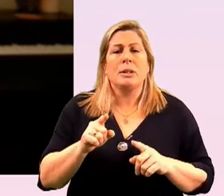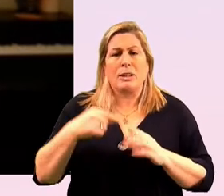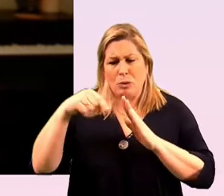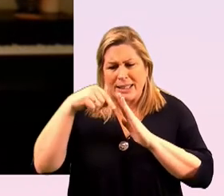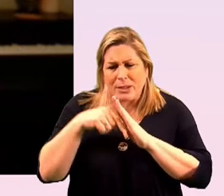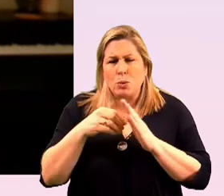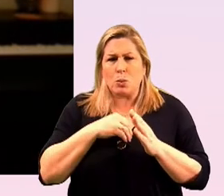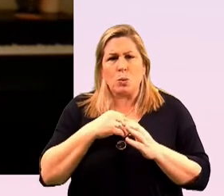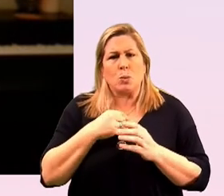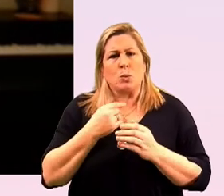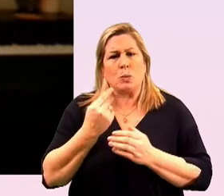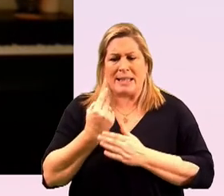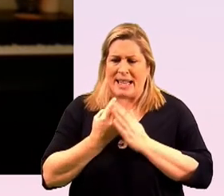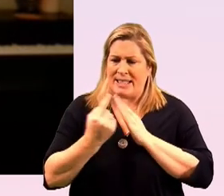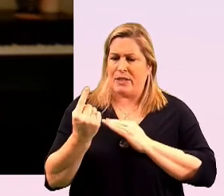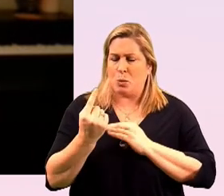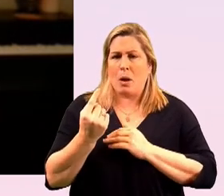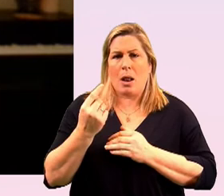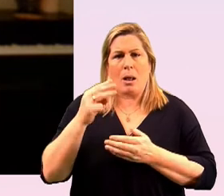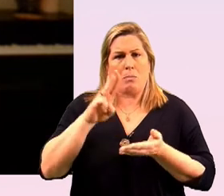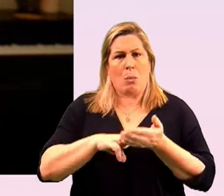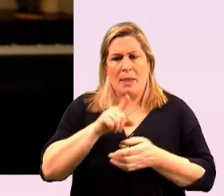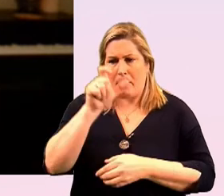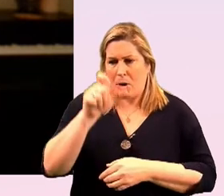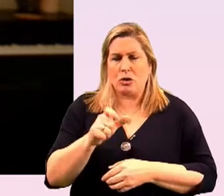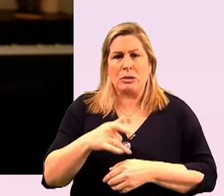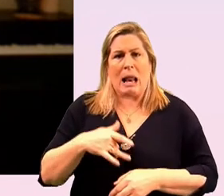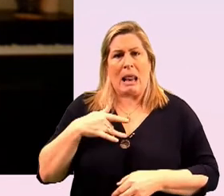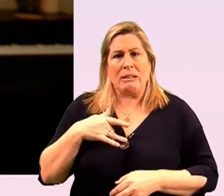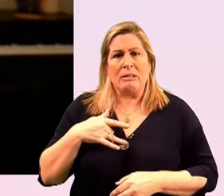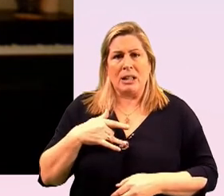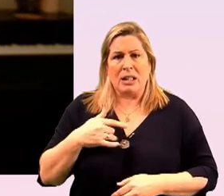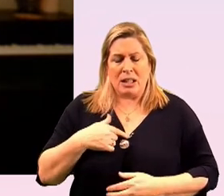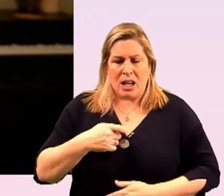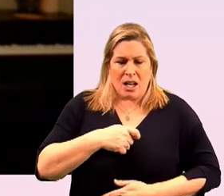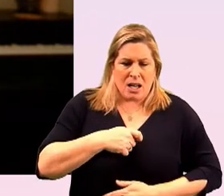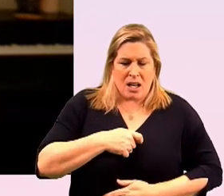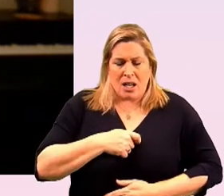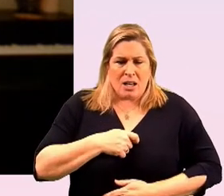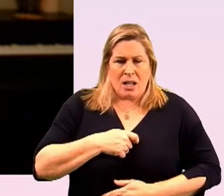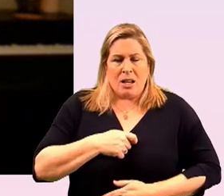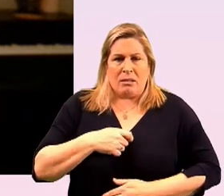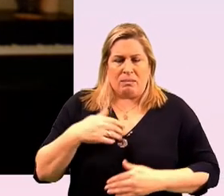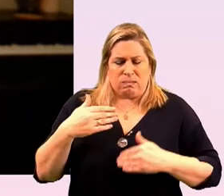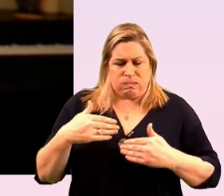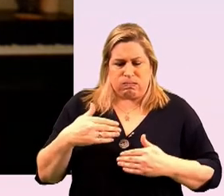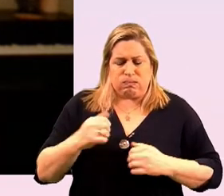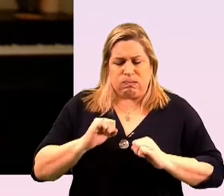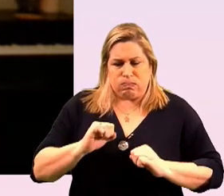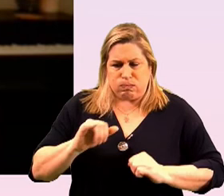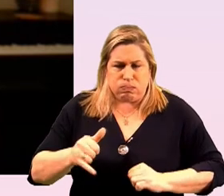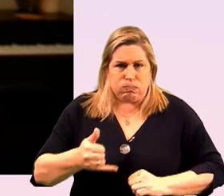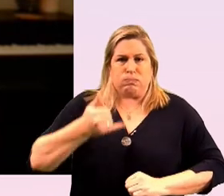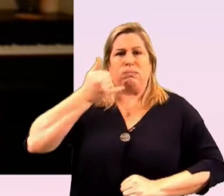individual moment of that person's life when they lift that phone and find that piece of courage to reach out for help that they're met with